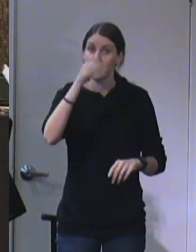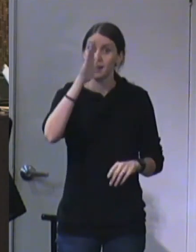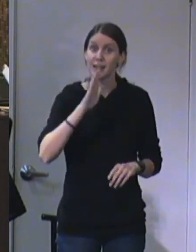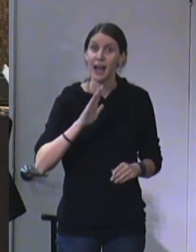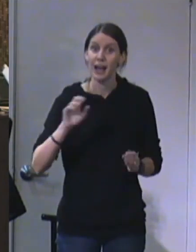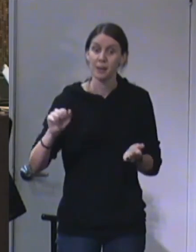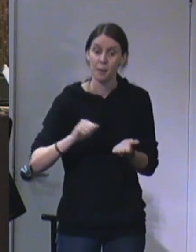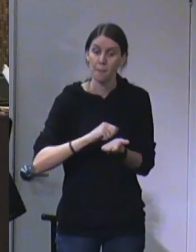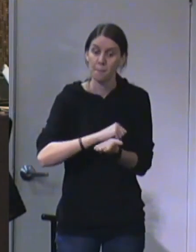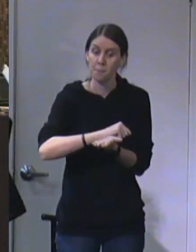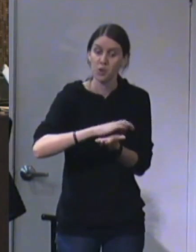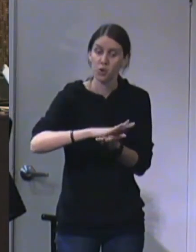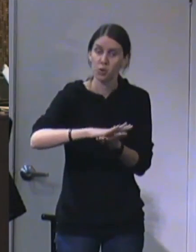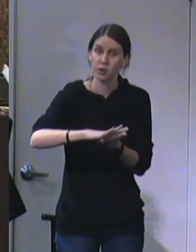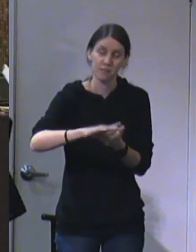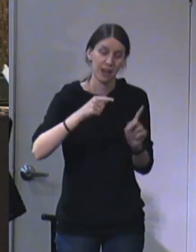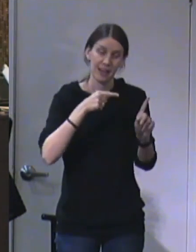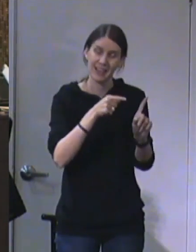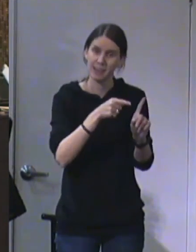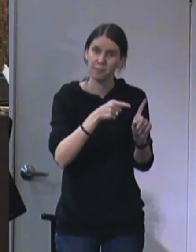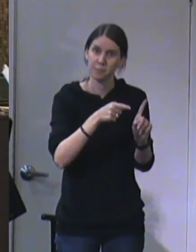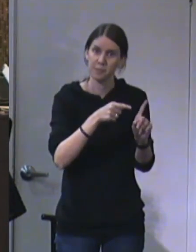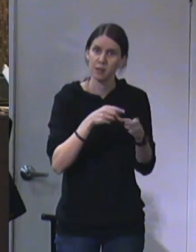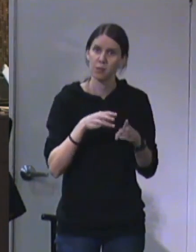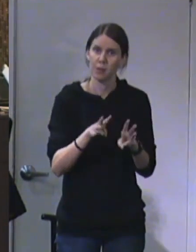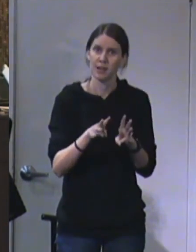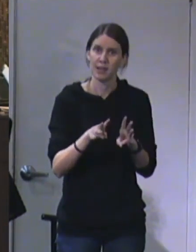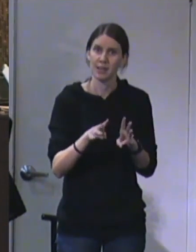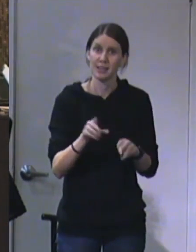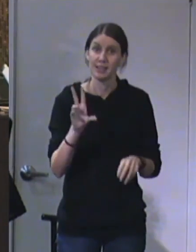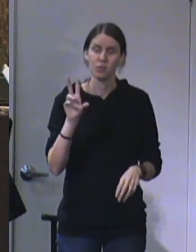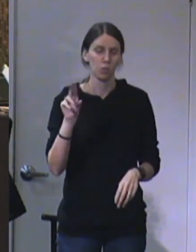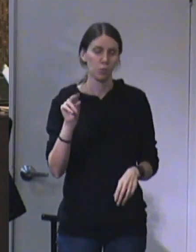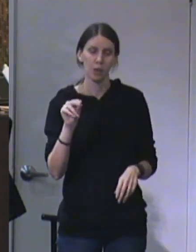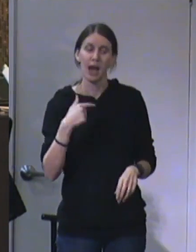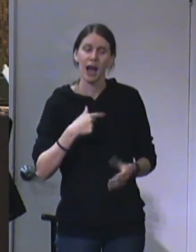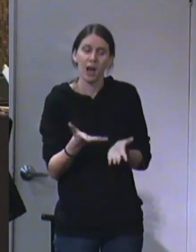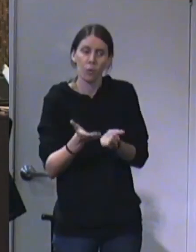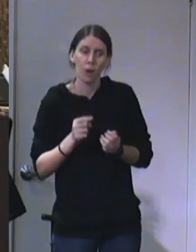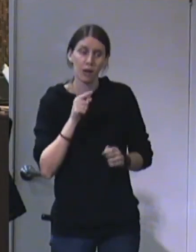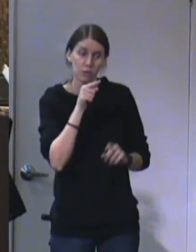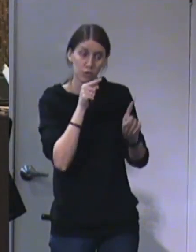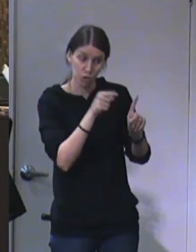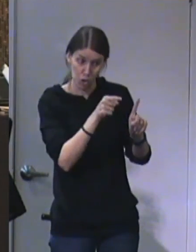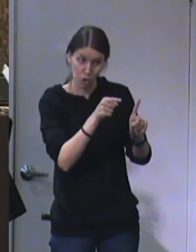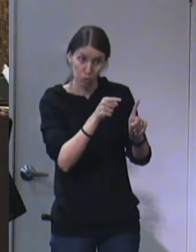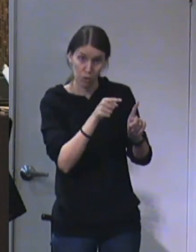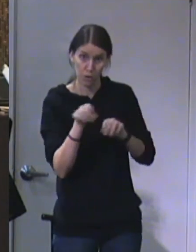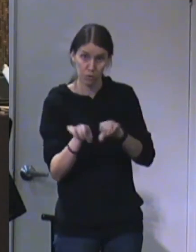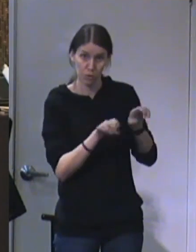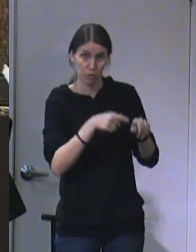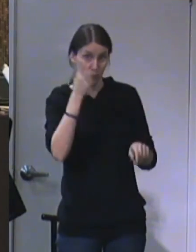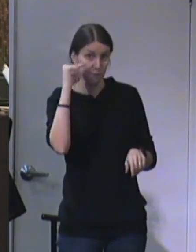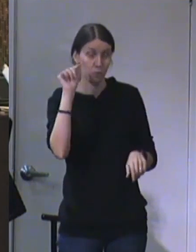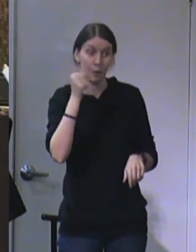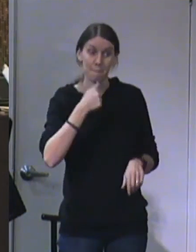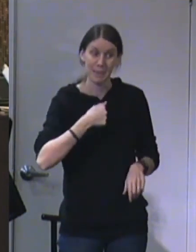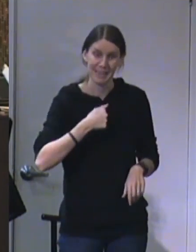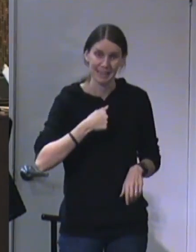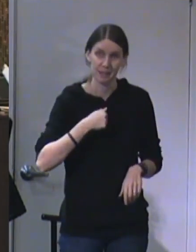God had purified him in such a way, and said, no, I want you to do this for me.